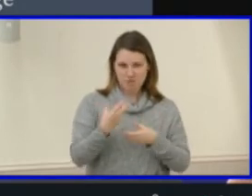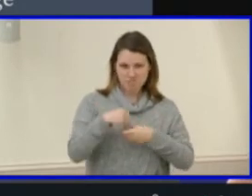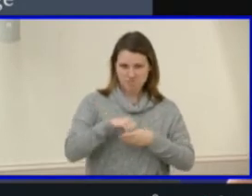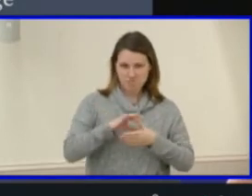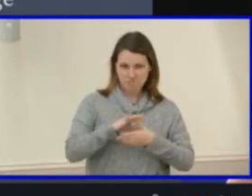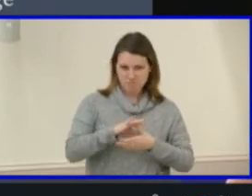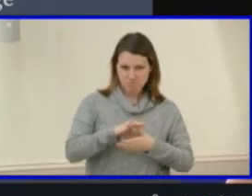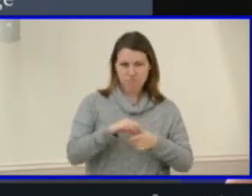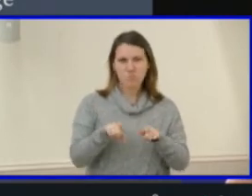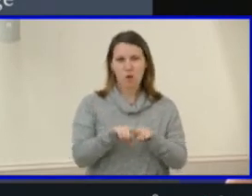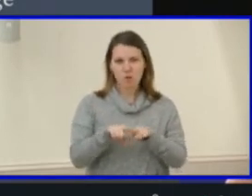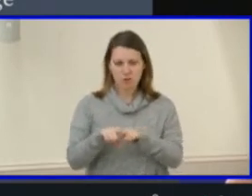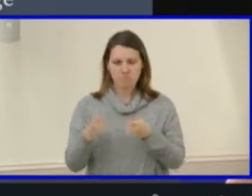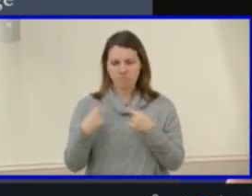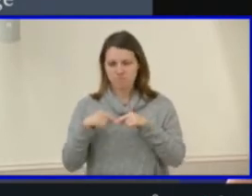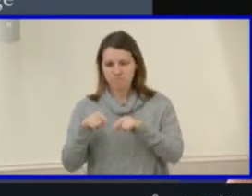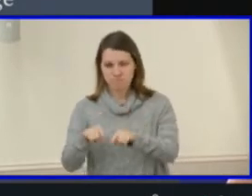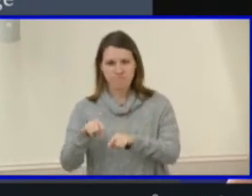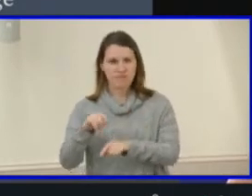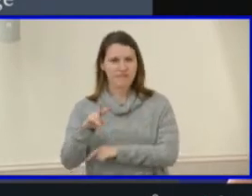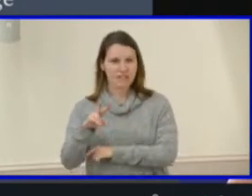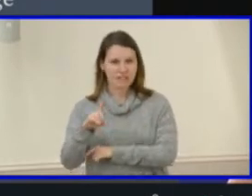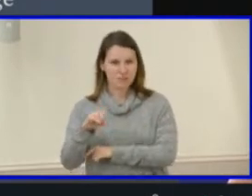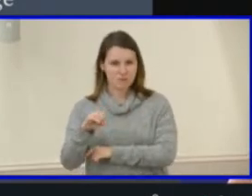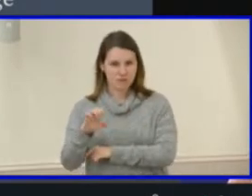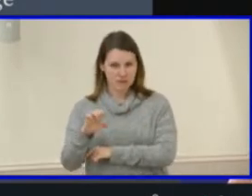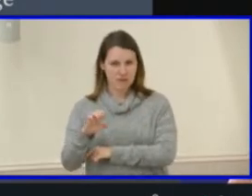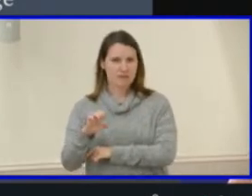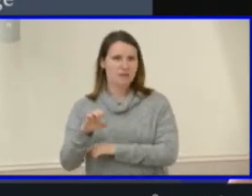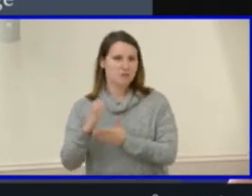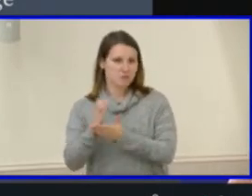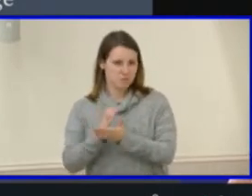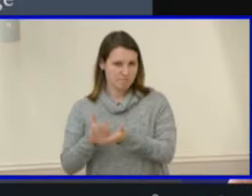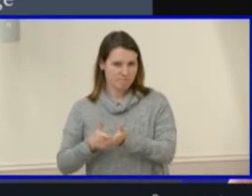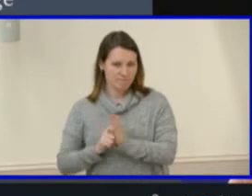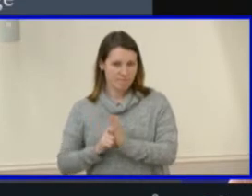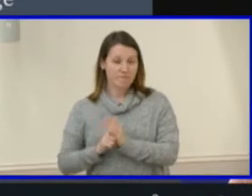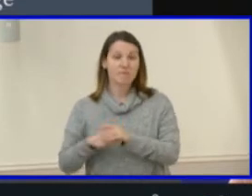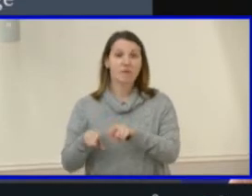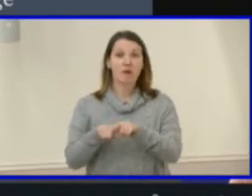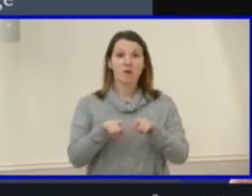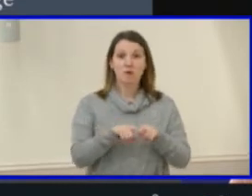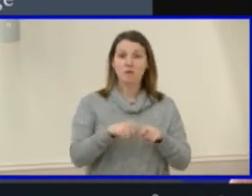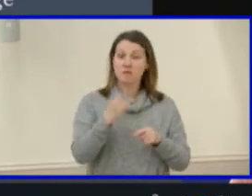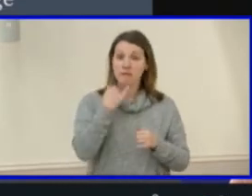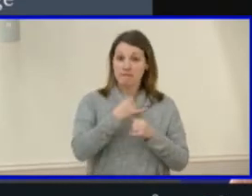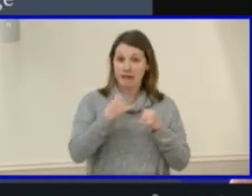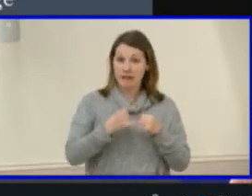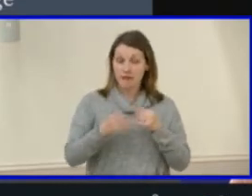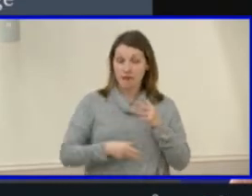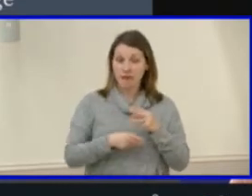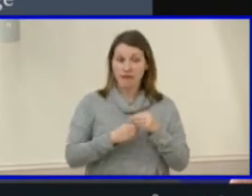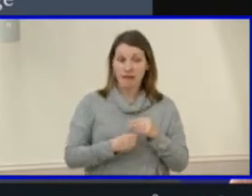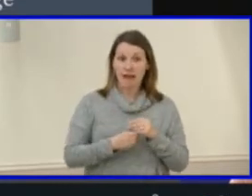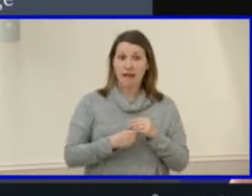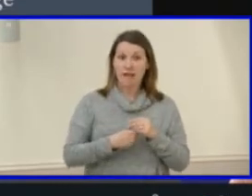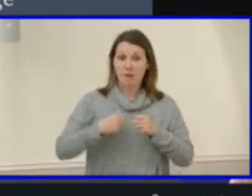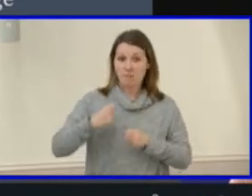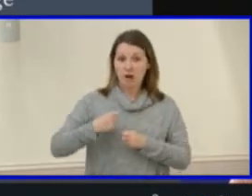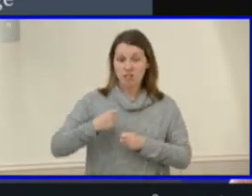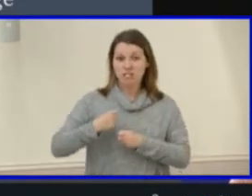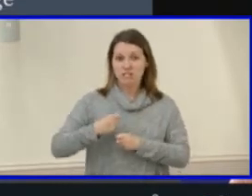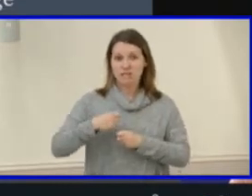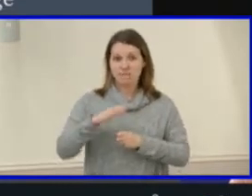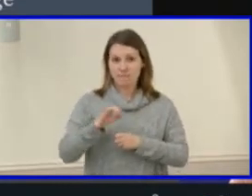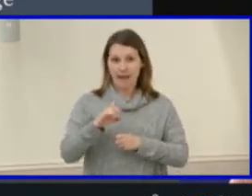titles. In the area of fine arts, the course description for marching band middle school was added to reflect current opportunities for eighth